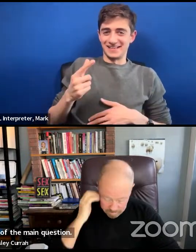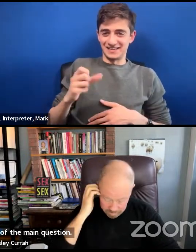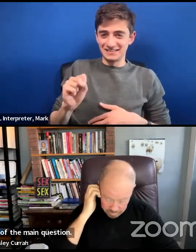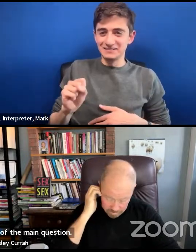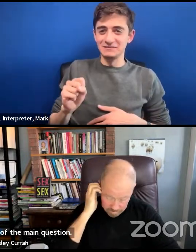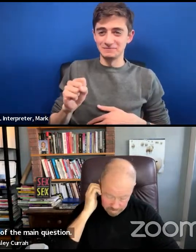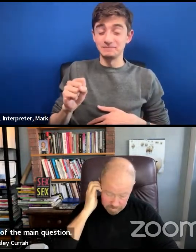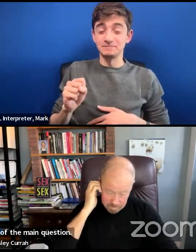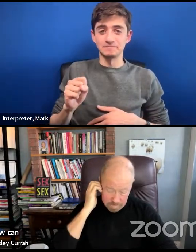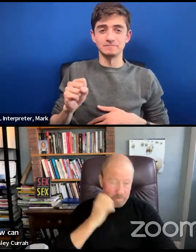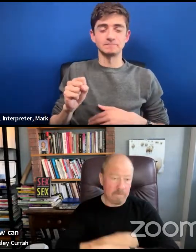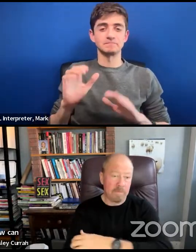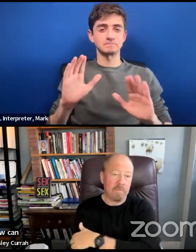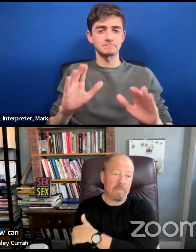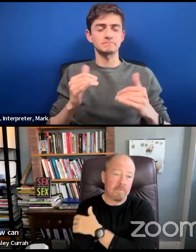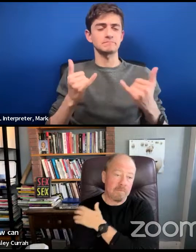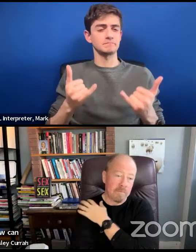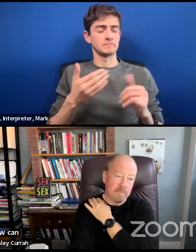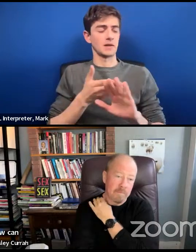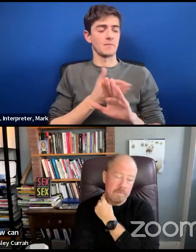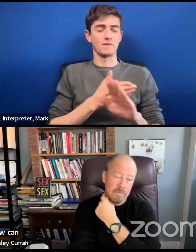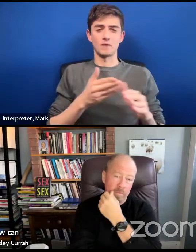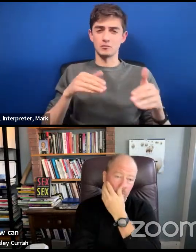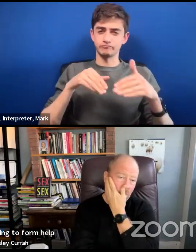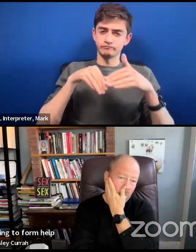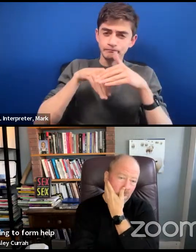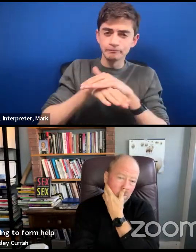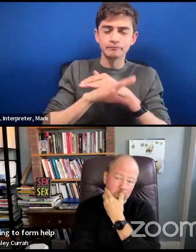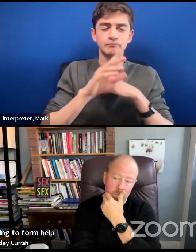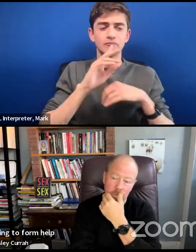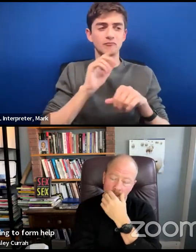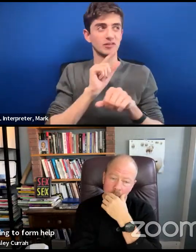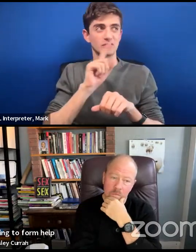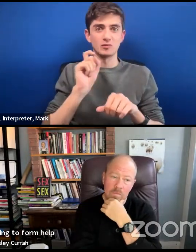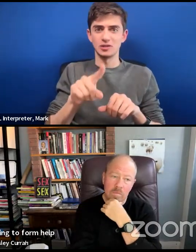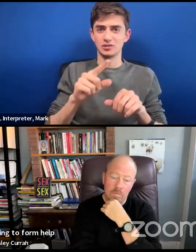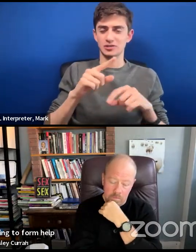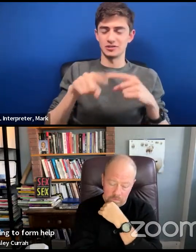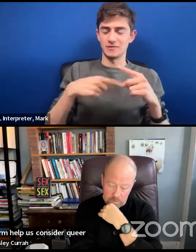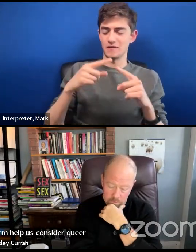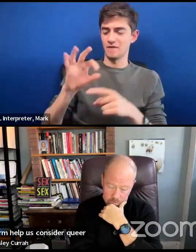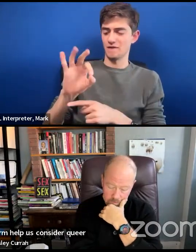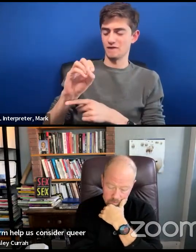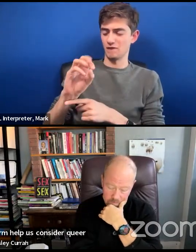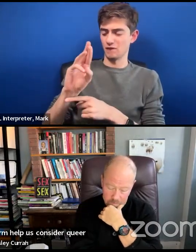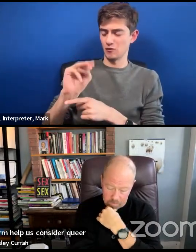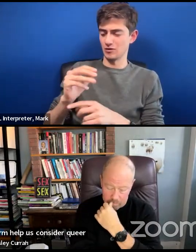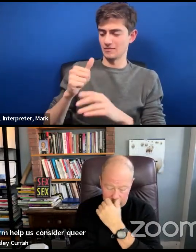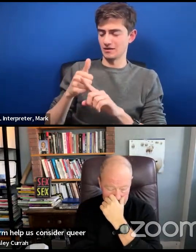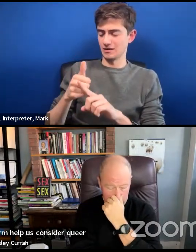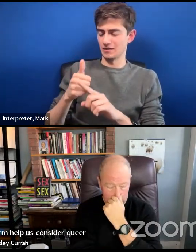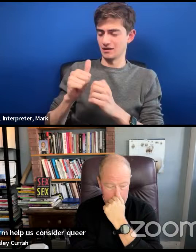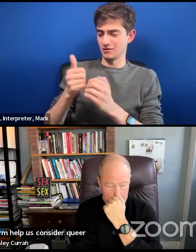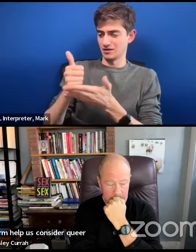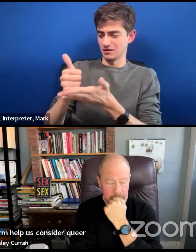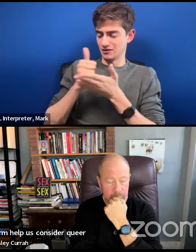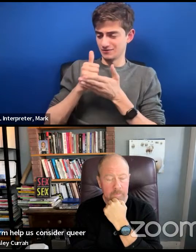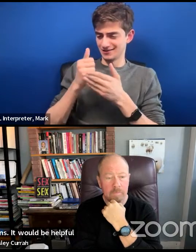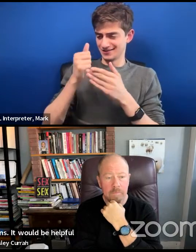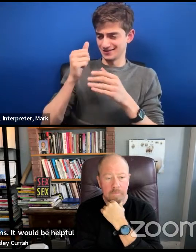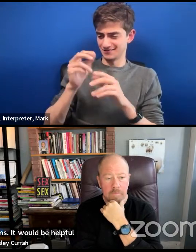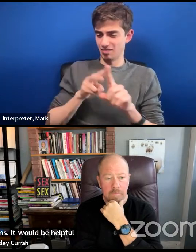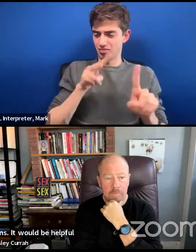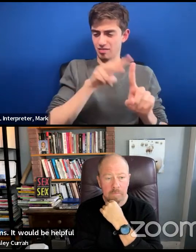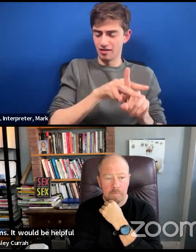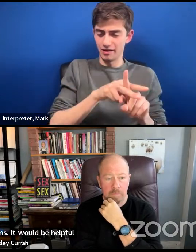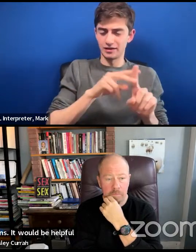turning to form help us consider queer and transgender class relations, it would be helpful if each